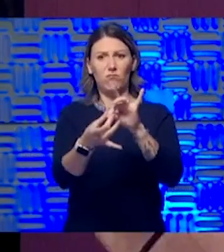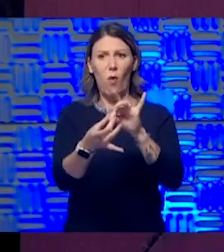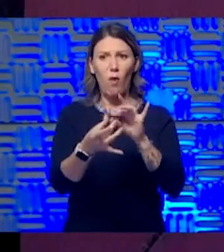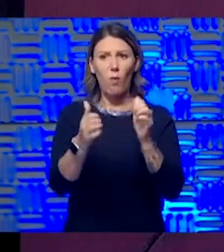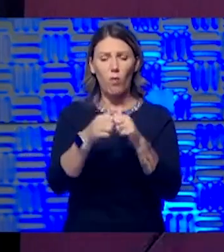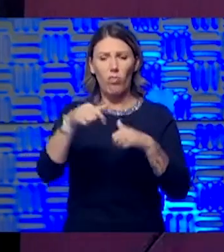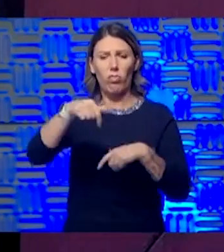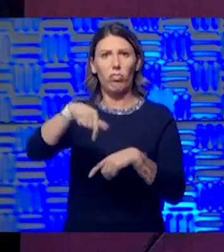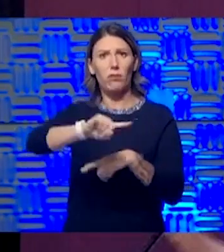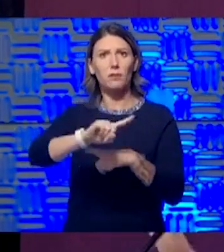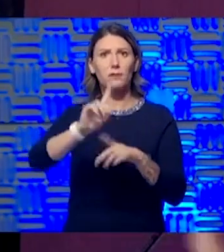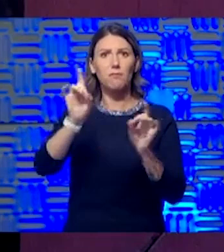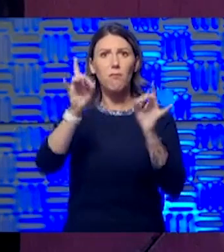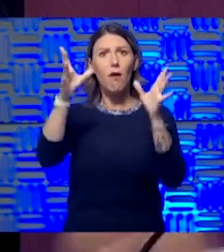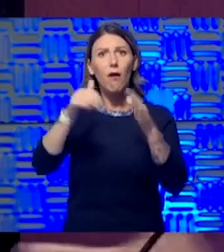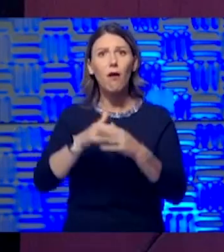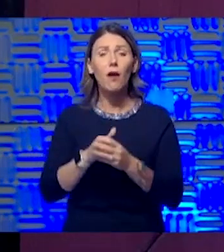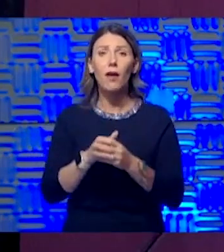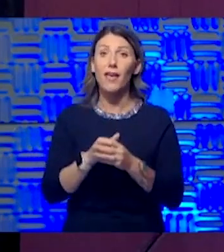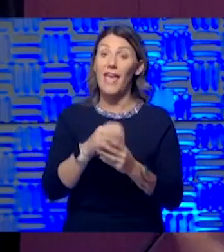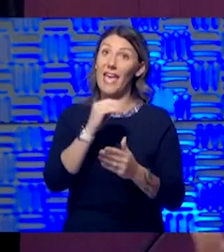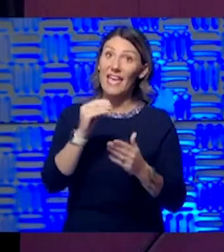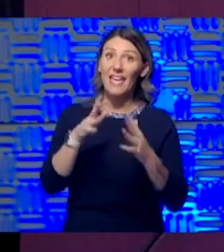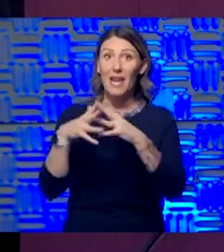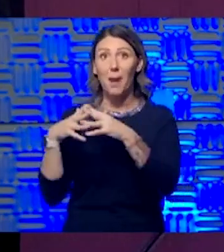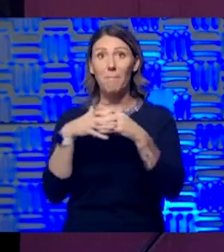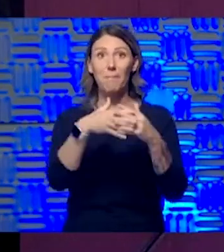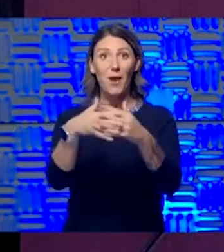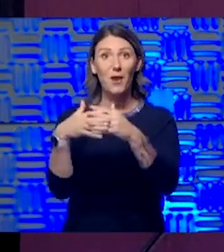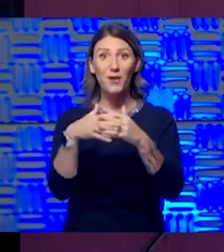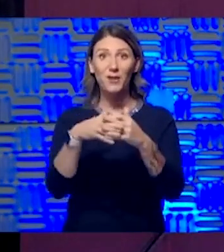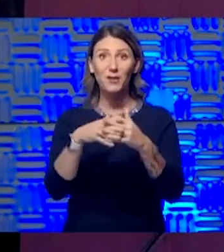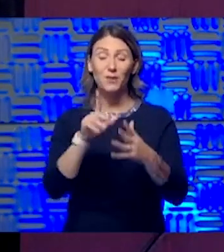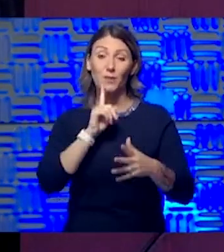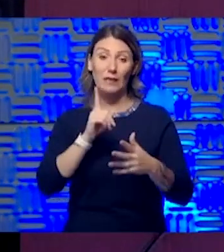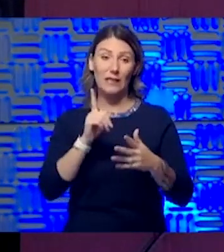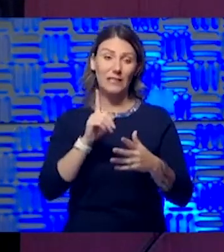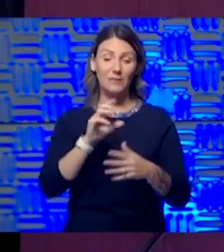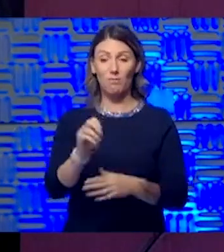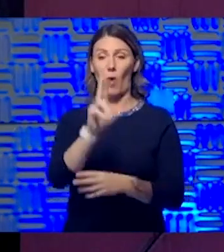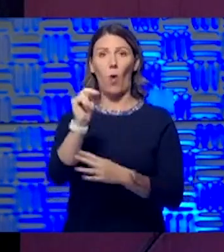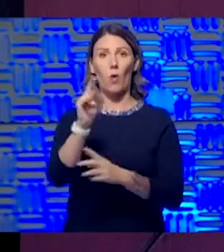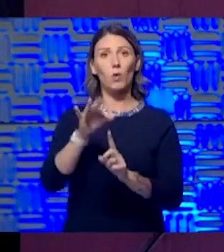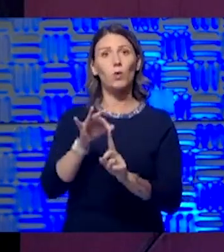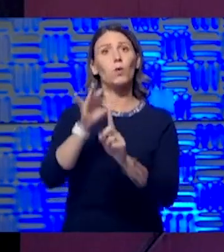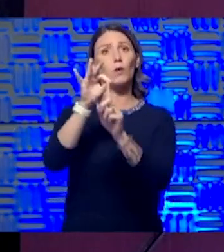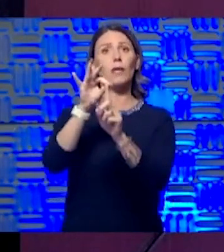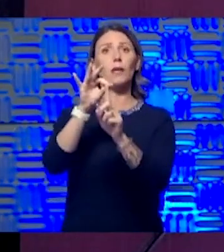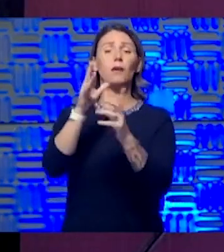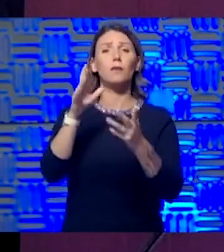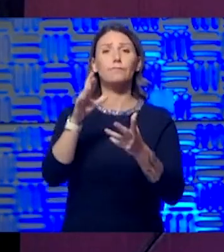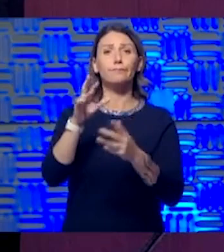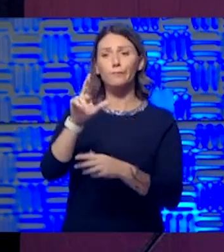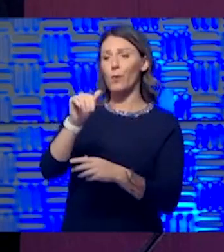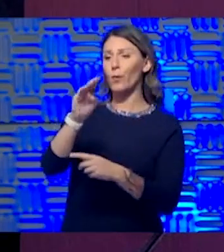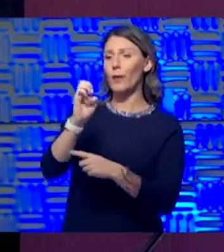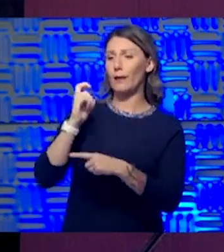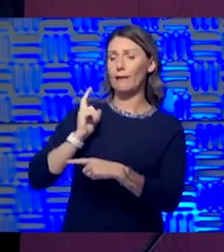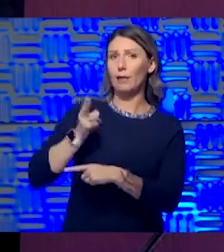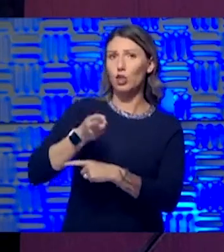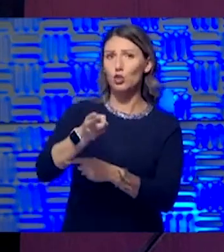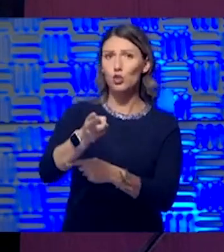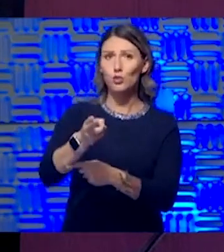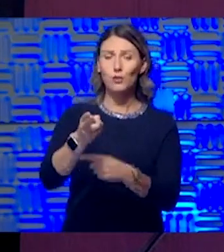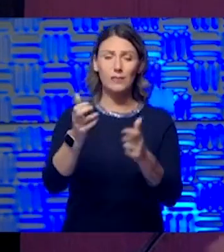course, you know, I'd be remiss if I didn't say America's got its own unique racial history. And any time you talk about differences,